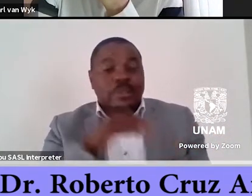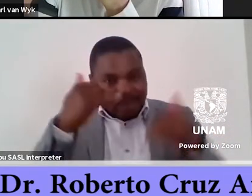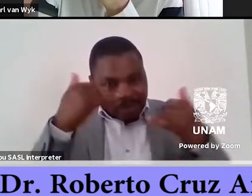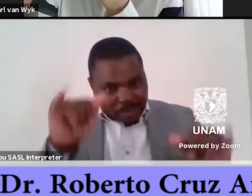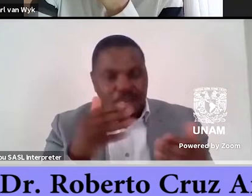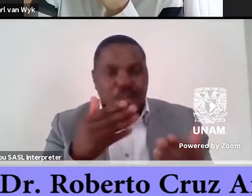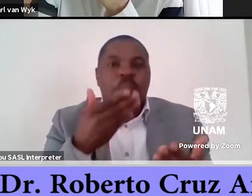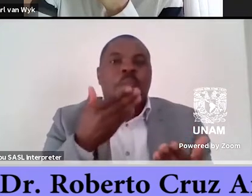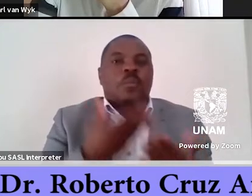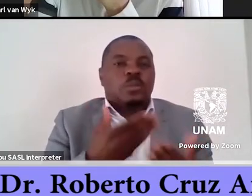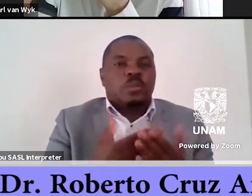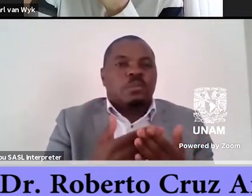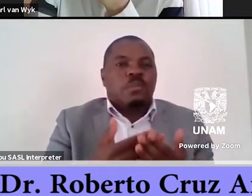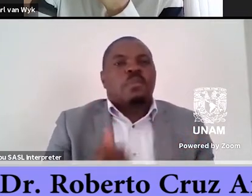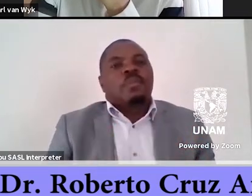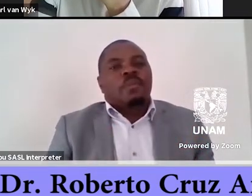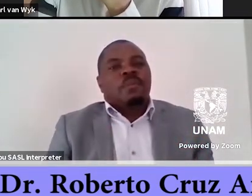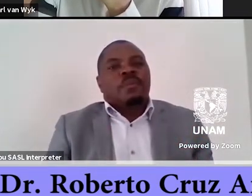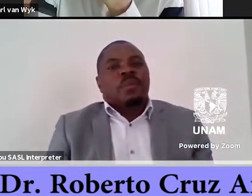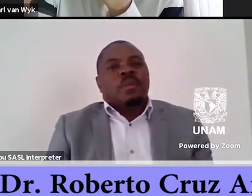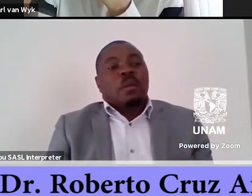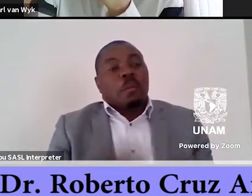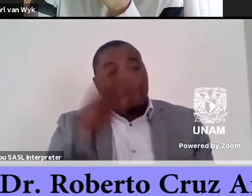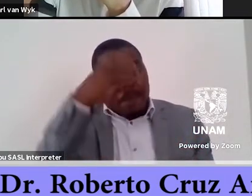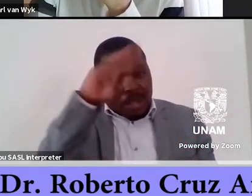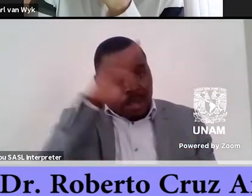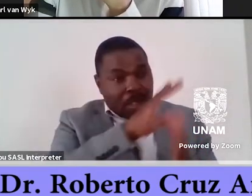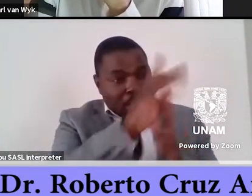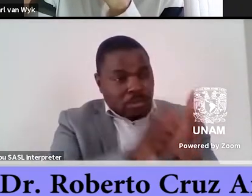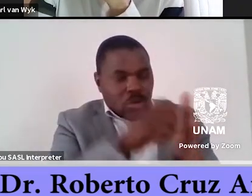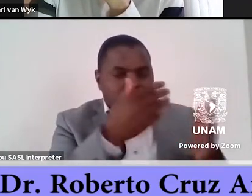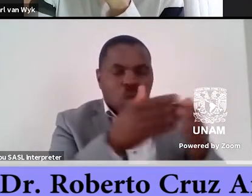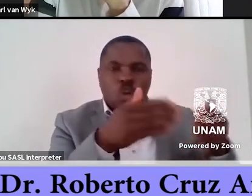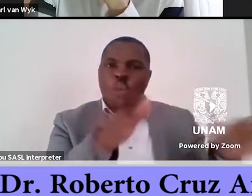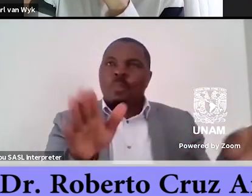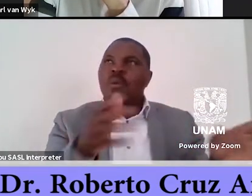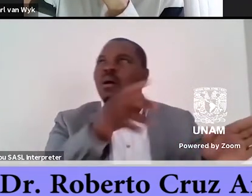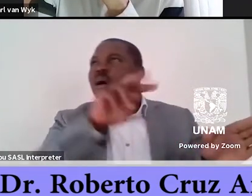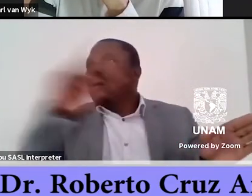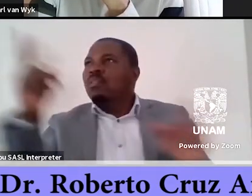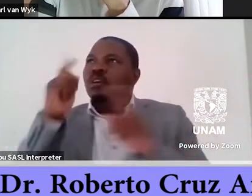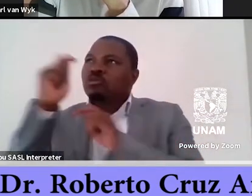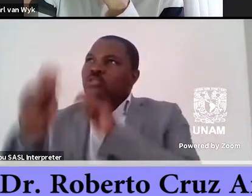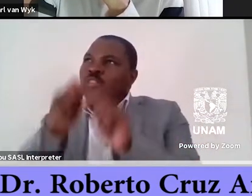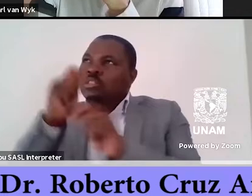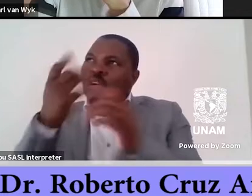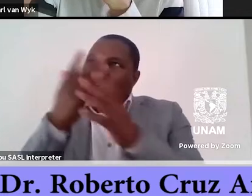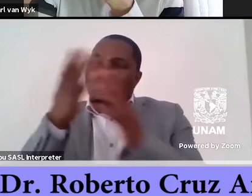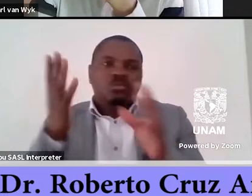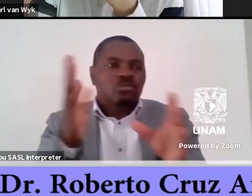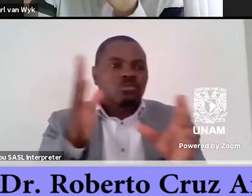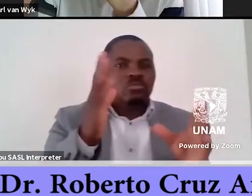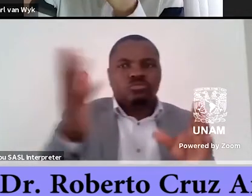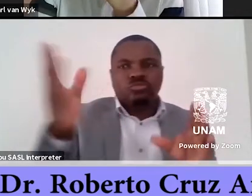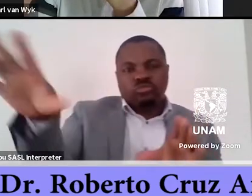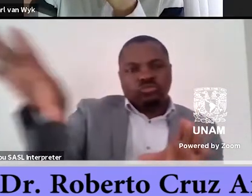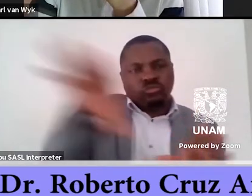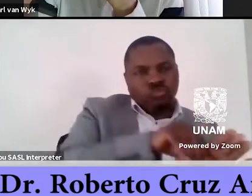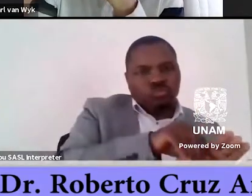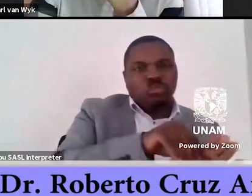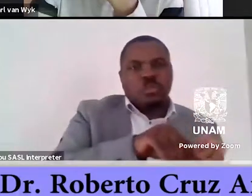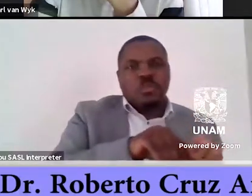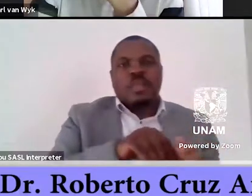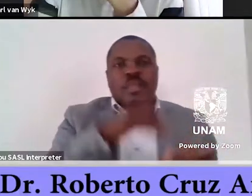ask if Mexican literature can open itself to other traditions in the upcoming years and if it can take a prominent